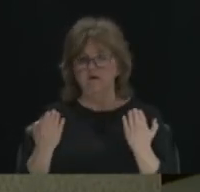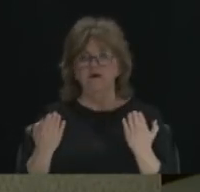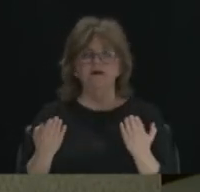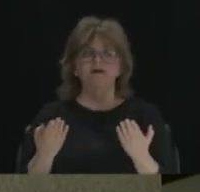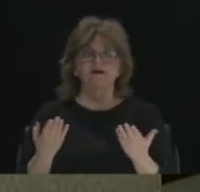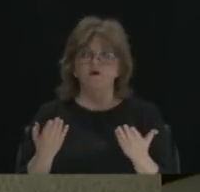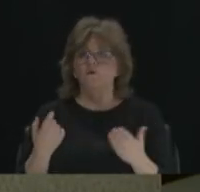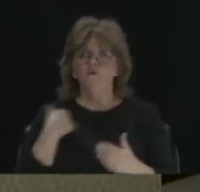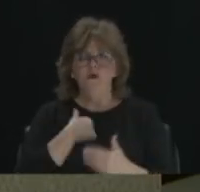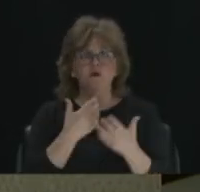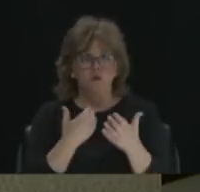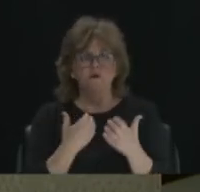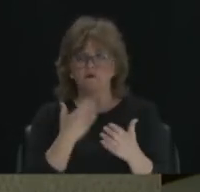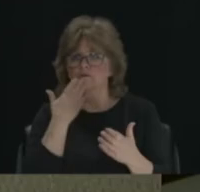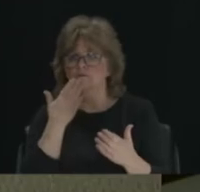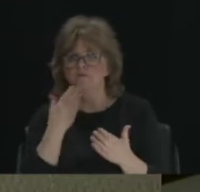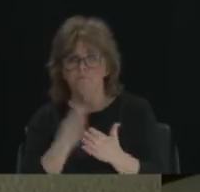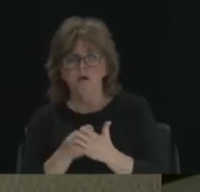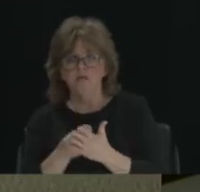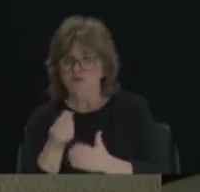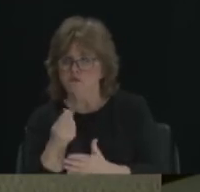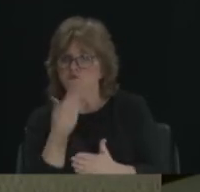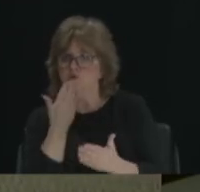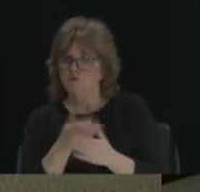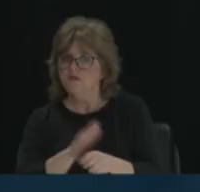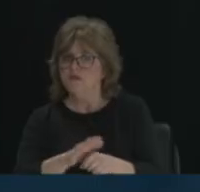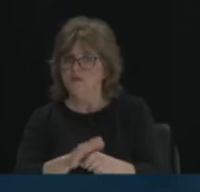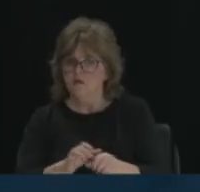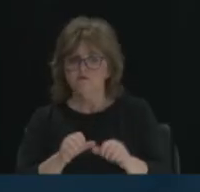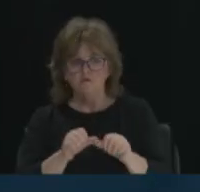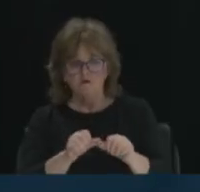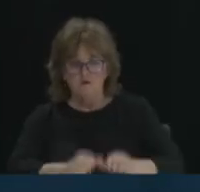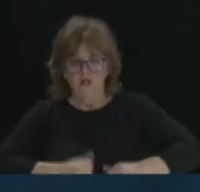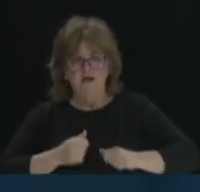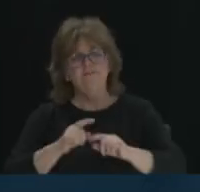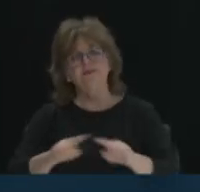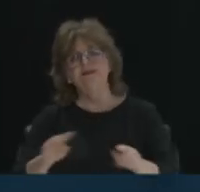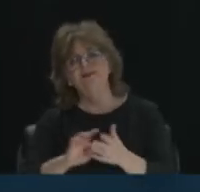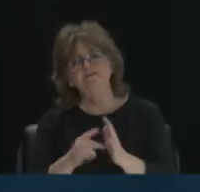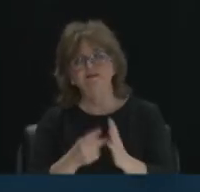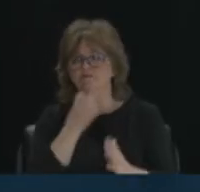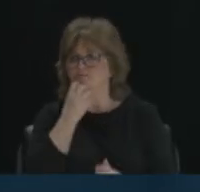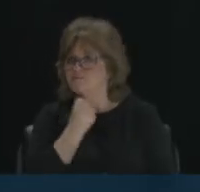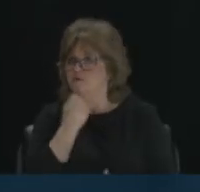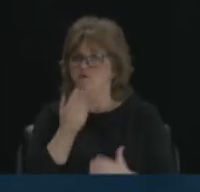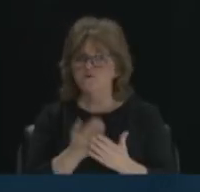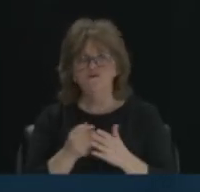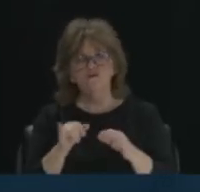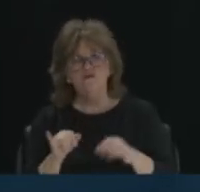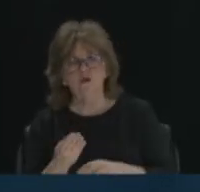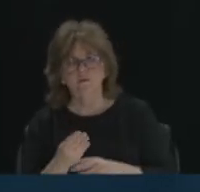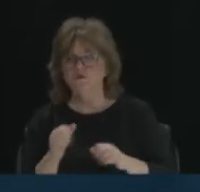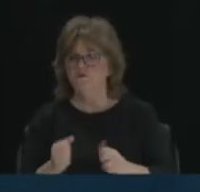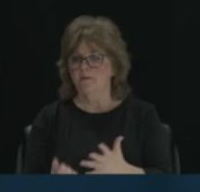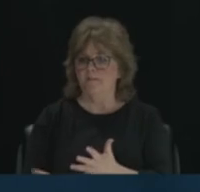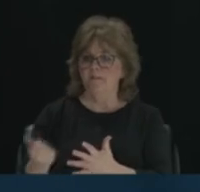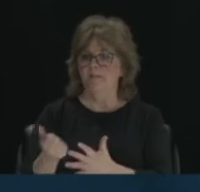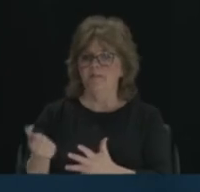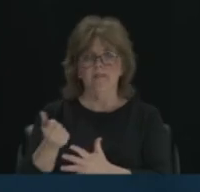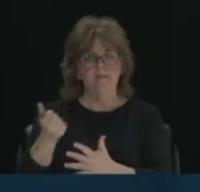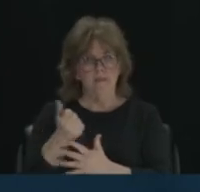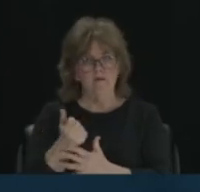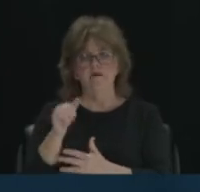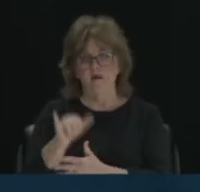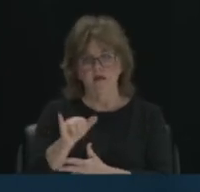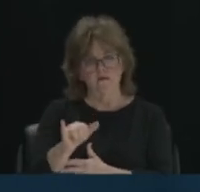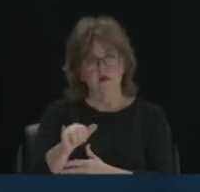yes, we push for livable jobs, right? That's something that we do. But how about meaningful job opportunities? How about promotional opportunities within